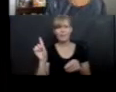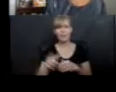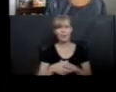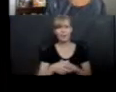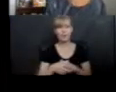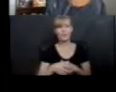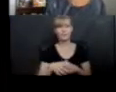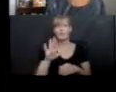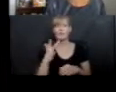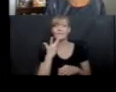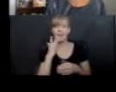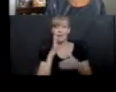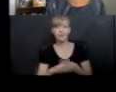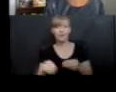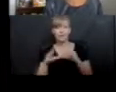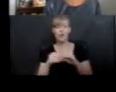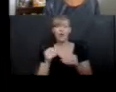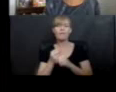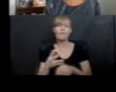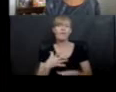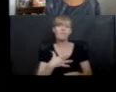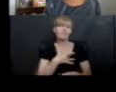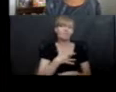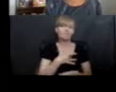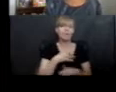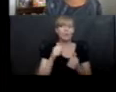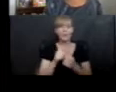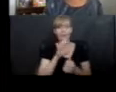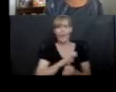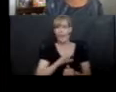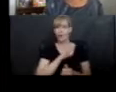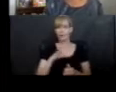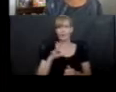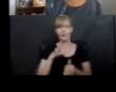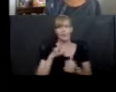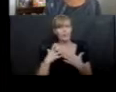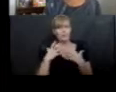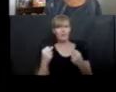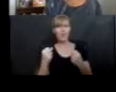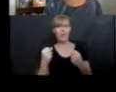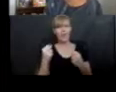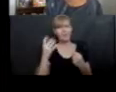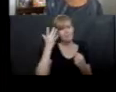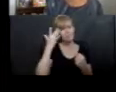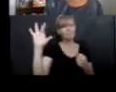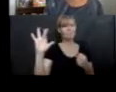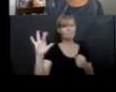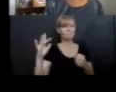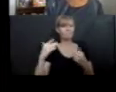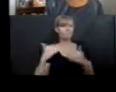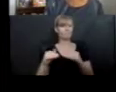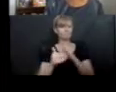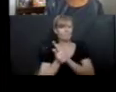Favorite stories steal your heart with characters who stand apart. They're brave and strong with clever wit, style pluck, or